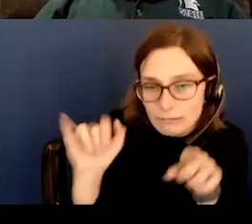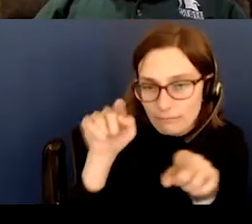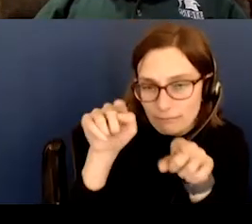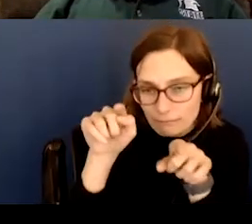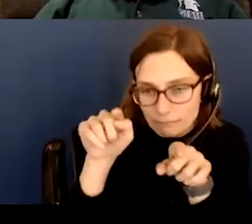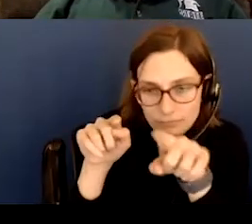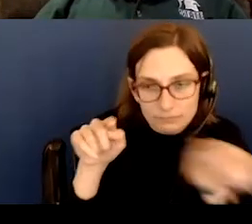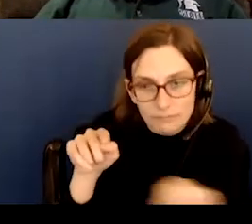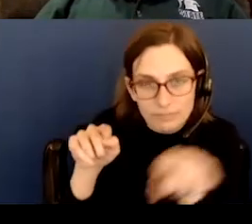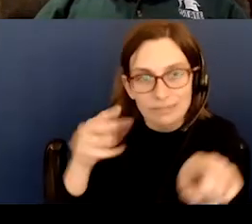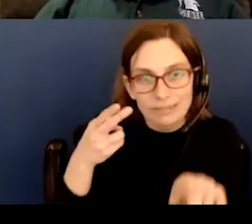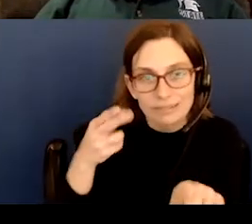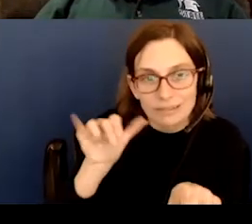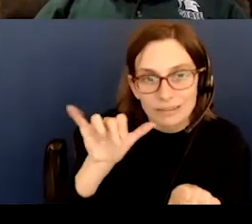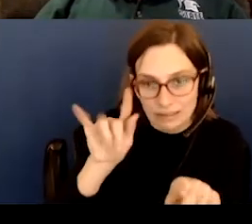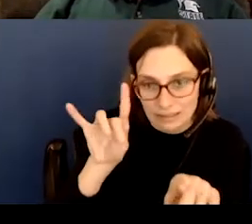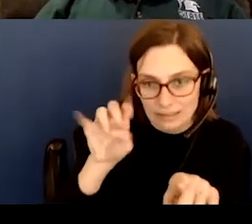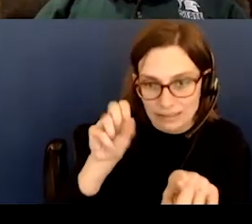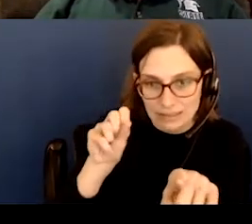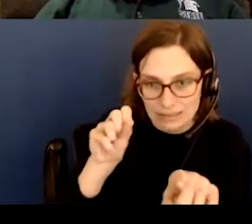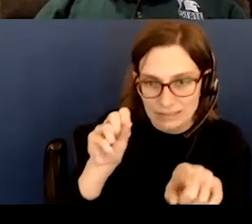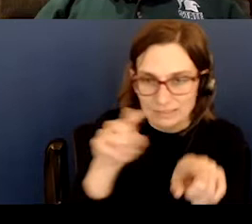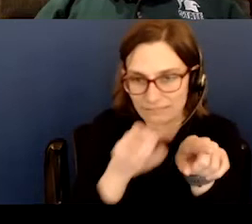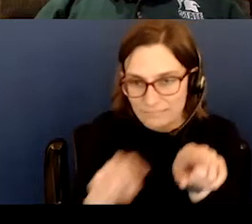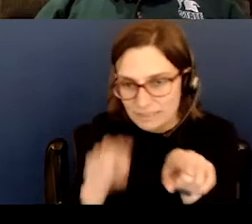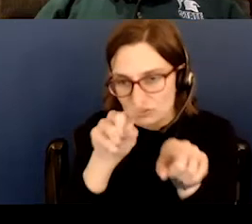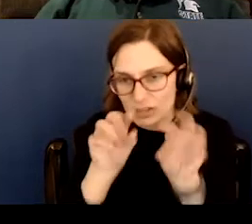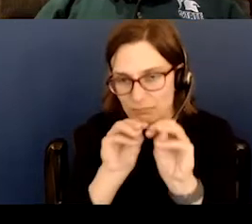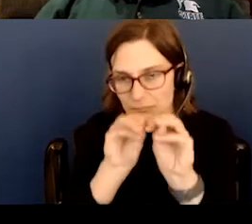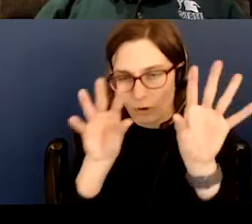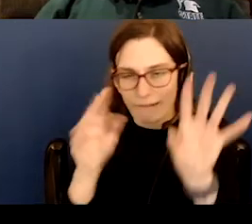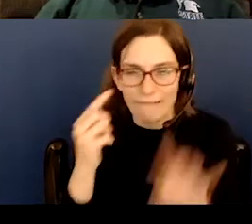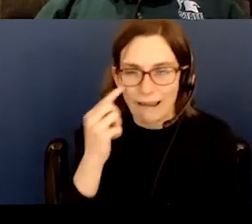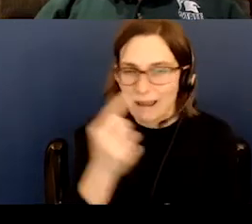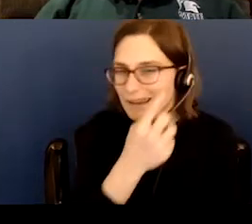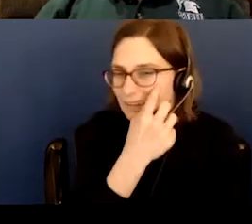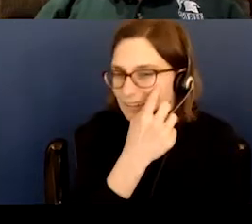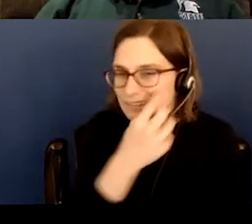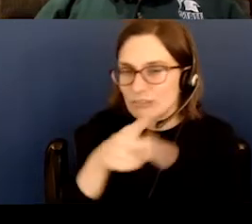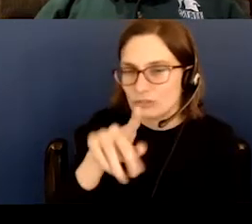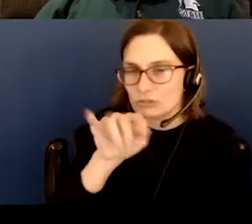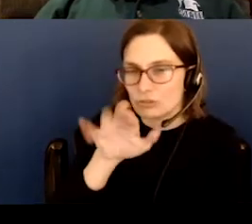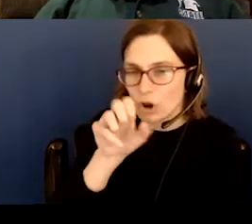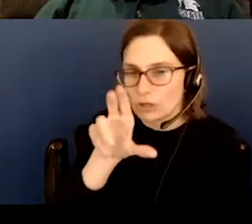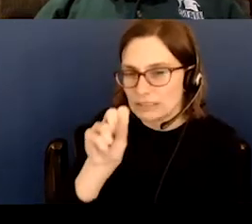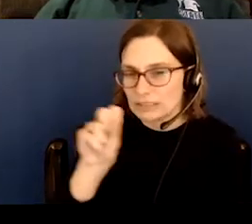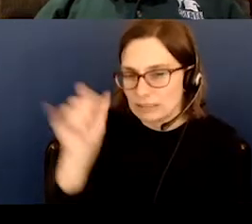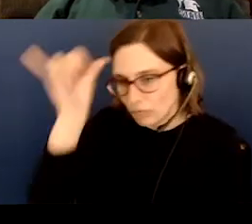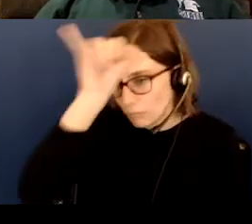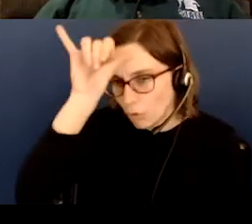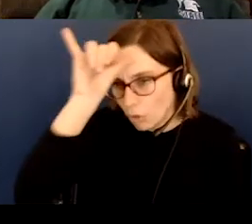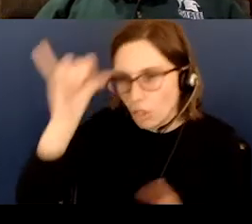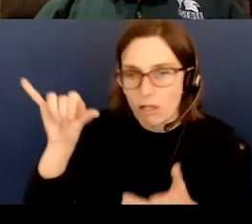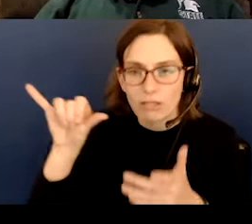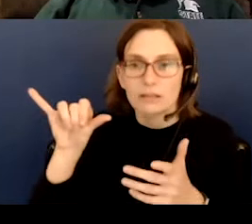This is the Hyades, that big V-shaped cluster with the bright eye, the two eyes of Taurus the bull, very dominant. And